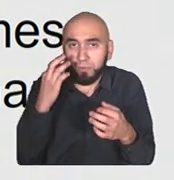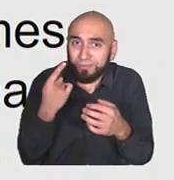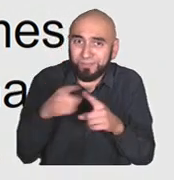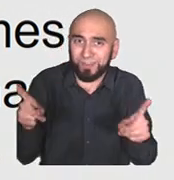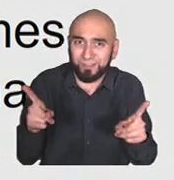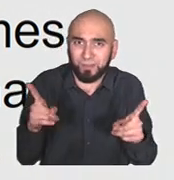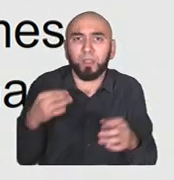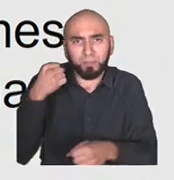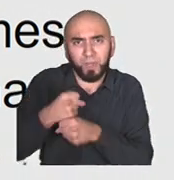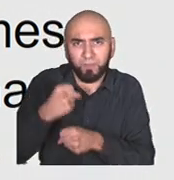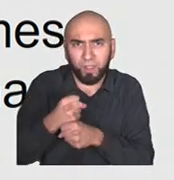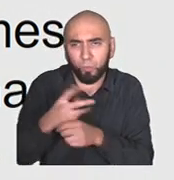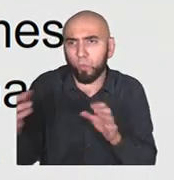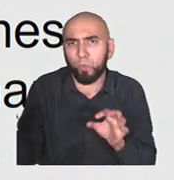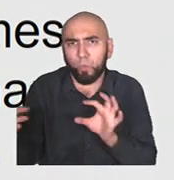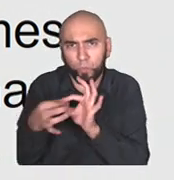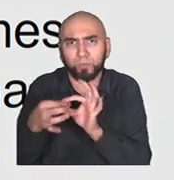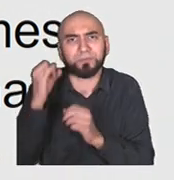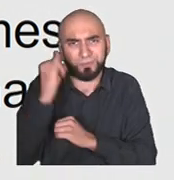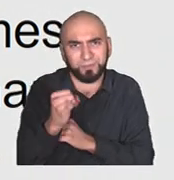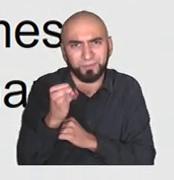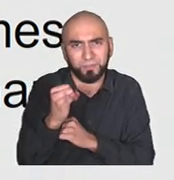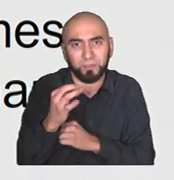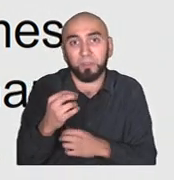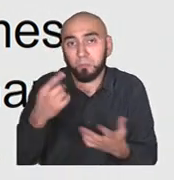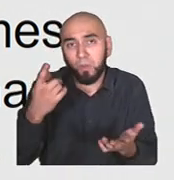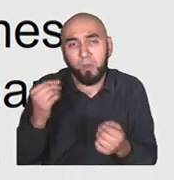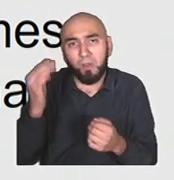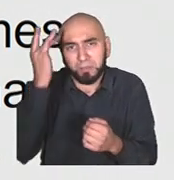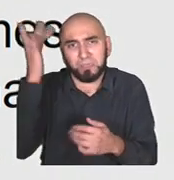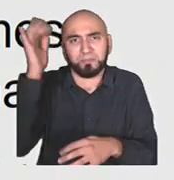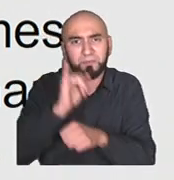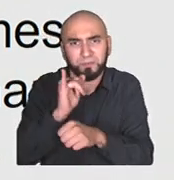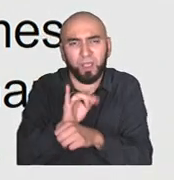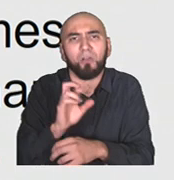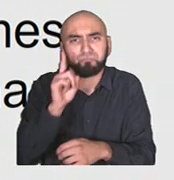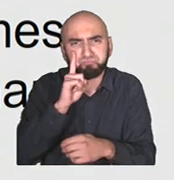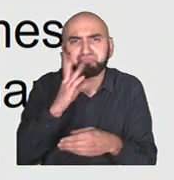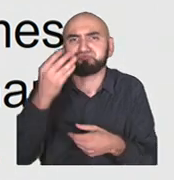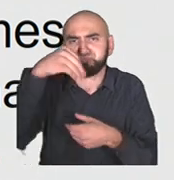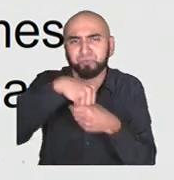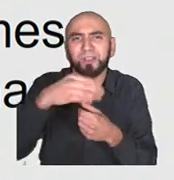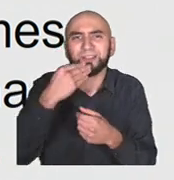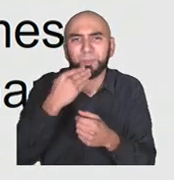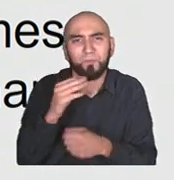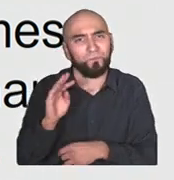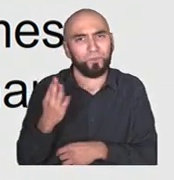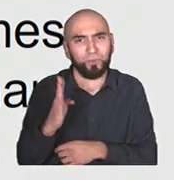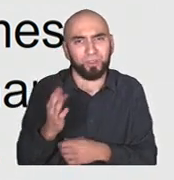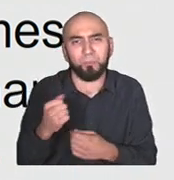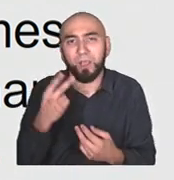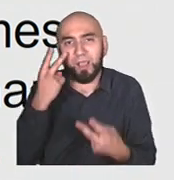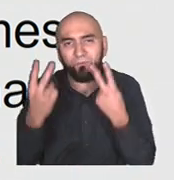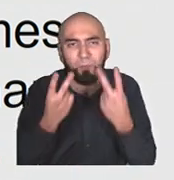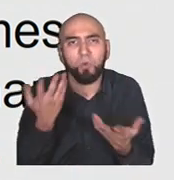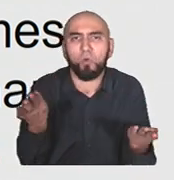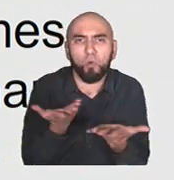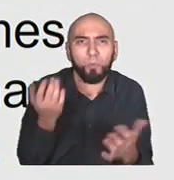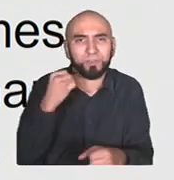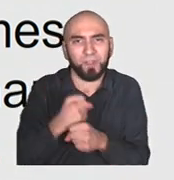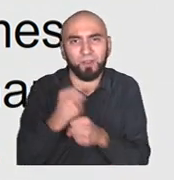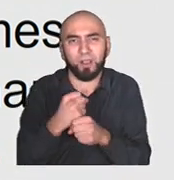weird way. Let's let it think that way and figure out how to work alongside it and let it amplify the best part of that